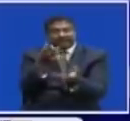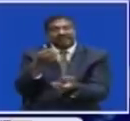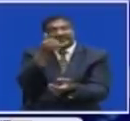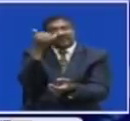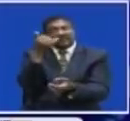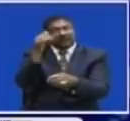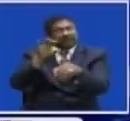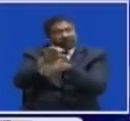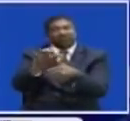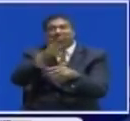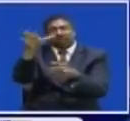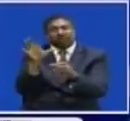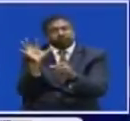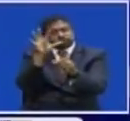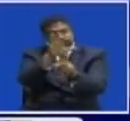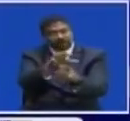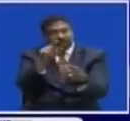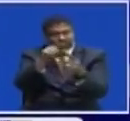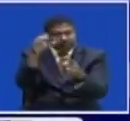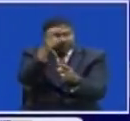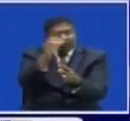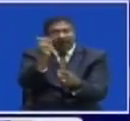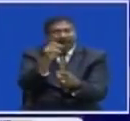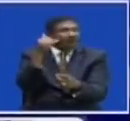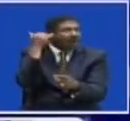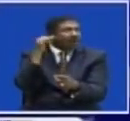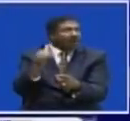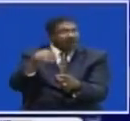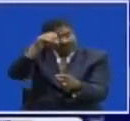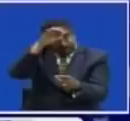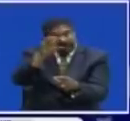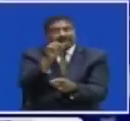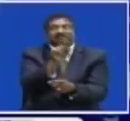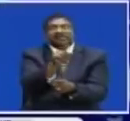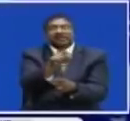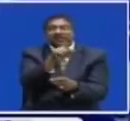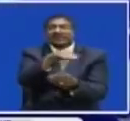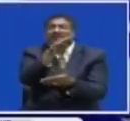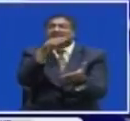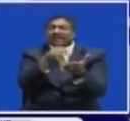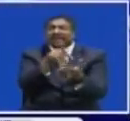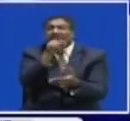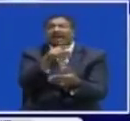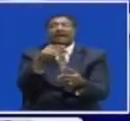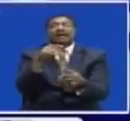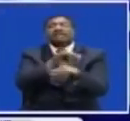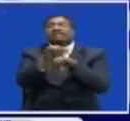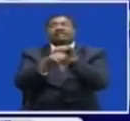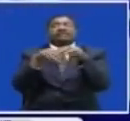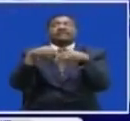Agency Officials To the Goldfield In Nimba County A major Center For illicit Mining